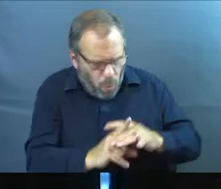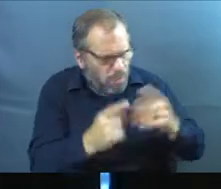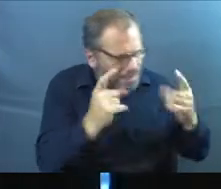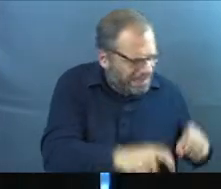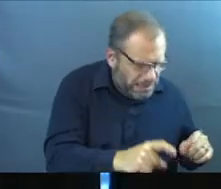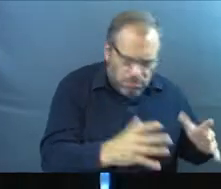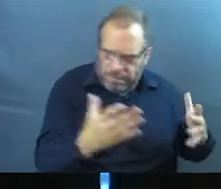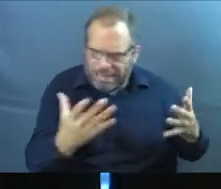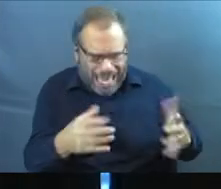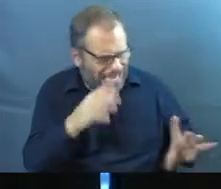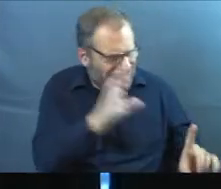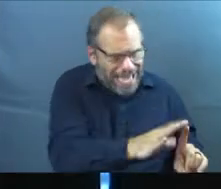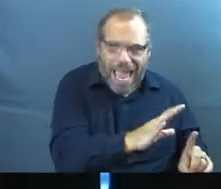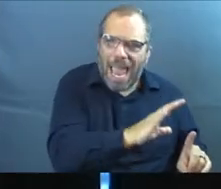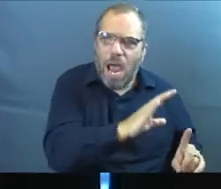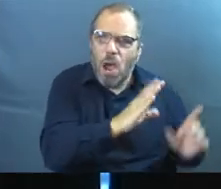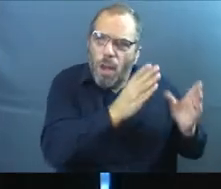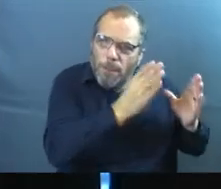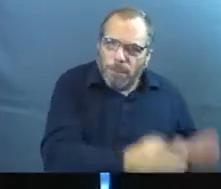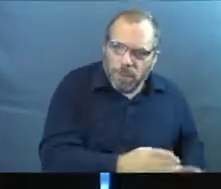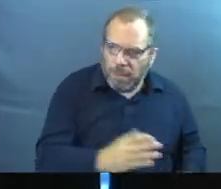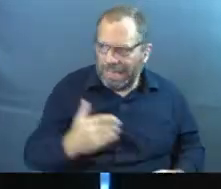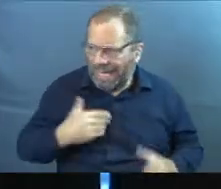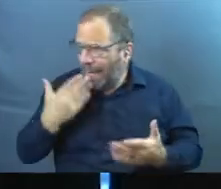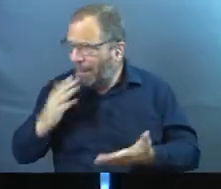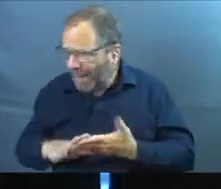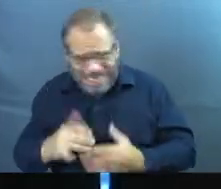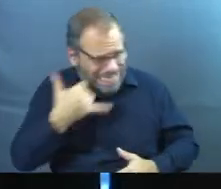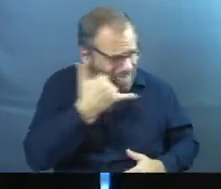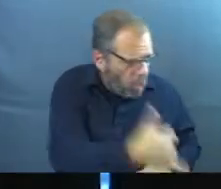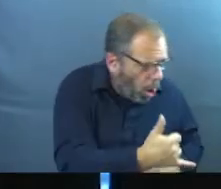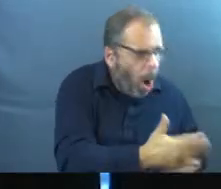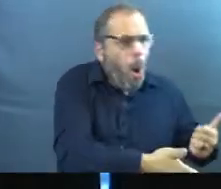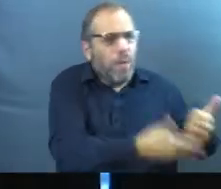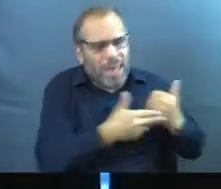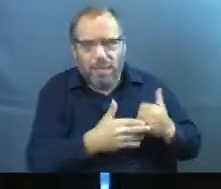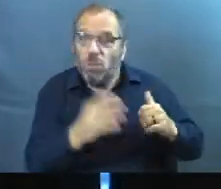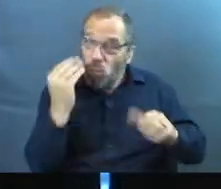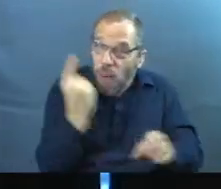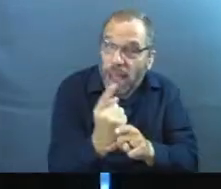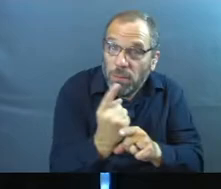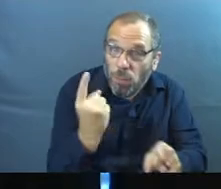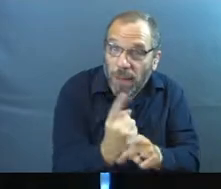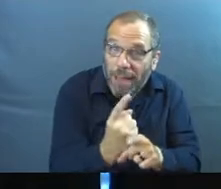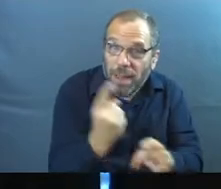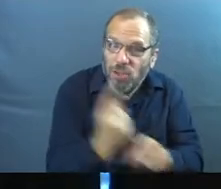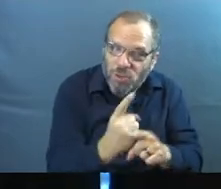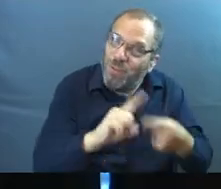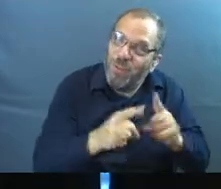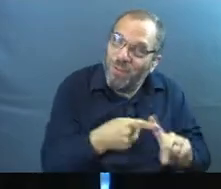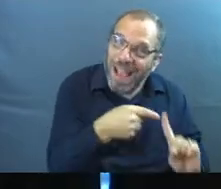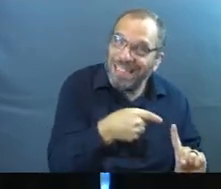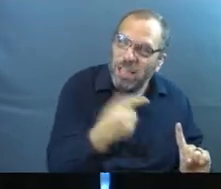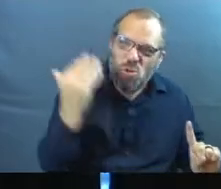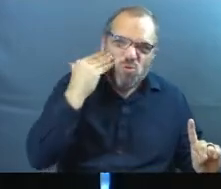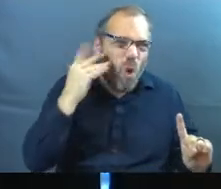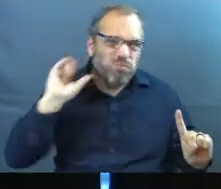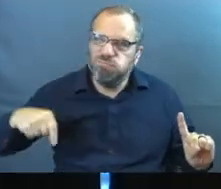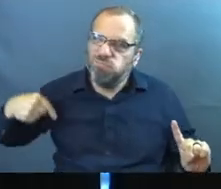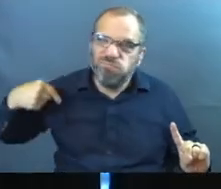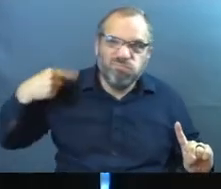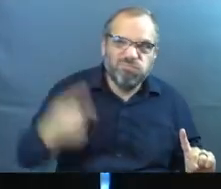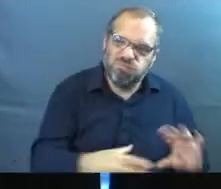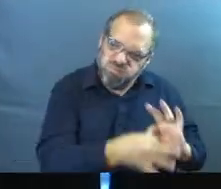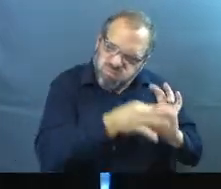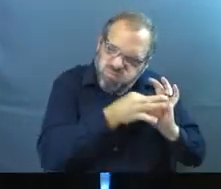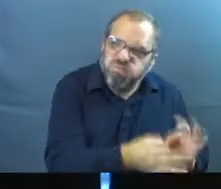things are needed. Like they're your person when things get rough. They're going to show up when things are hard. You have those friends that you've known for a long time.